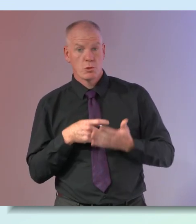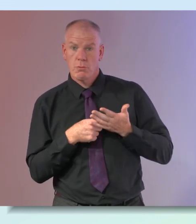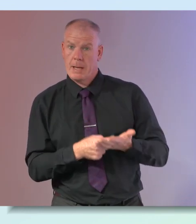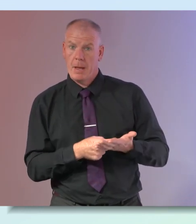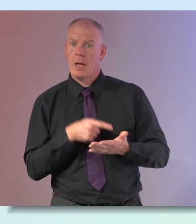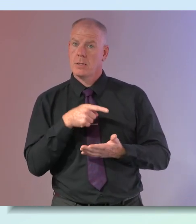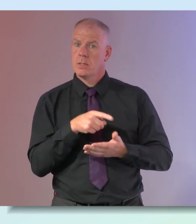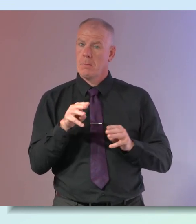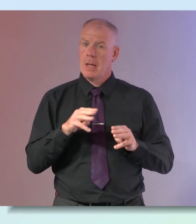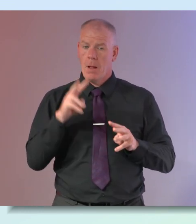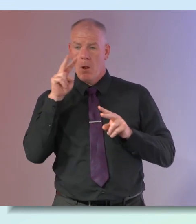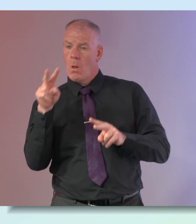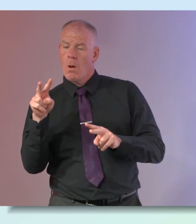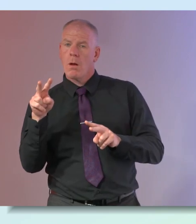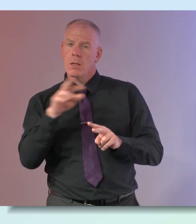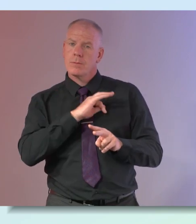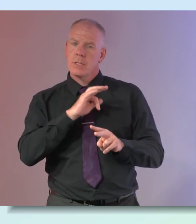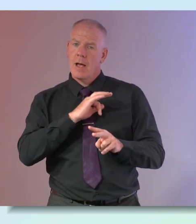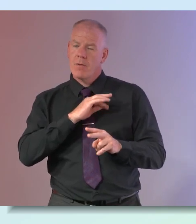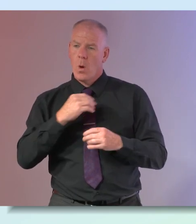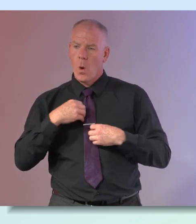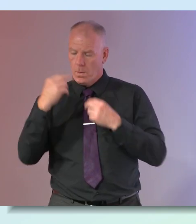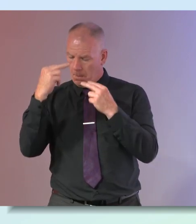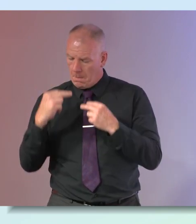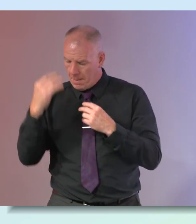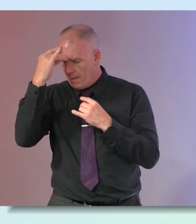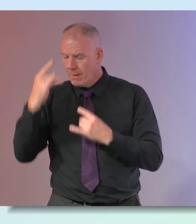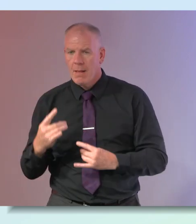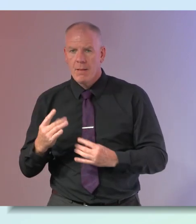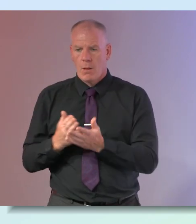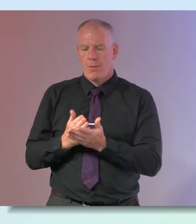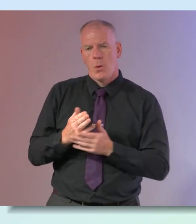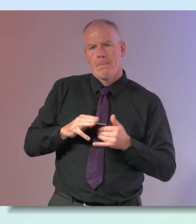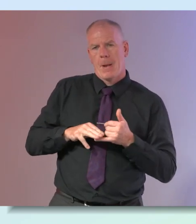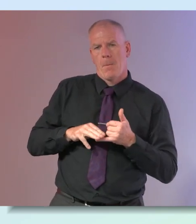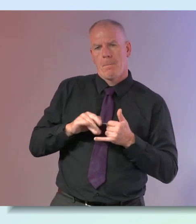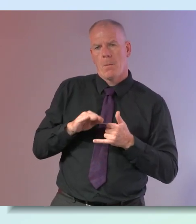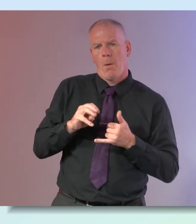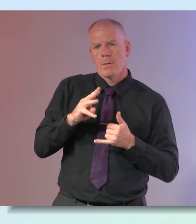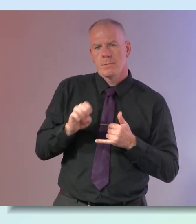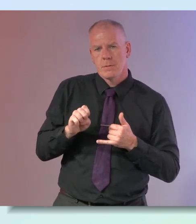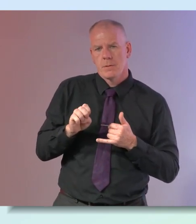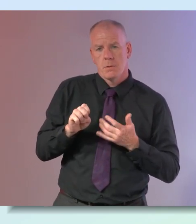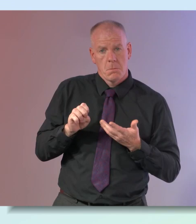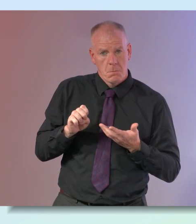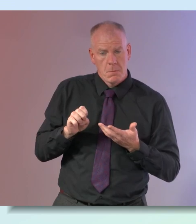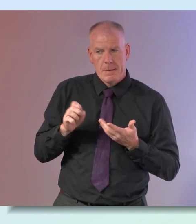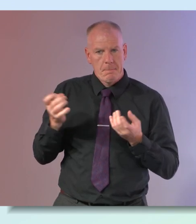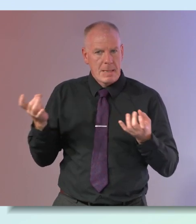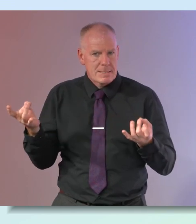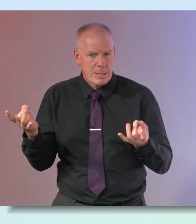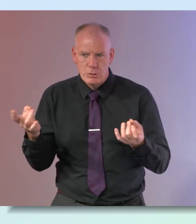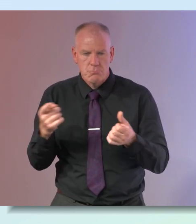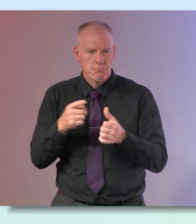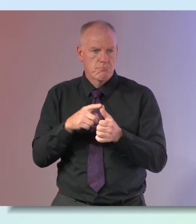pay particular attention to their mental health around the menopause and also what they can do and would you think a meditation or